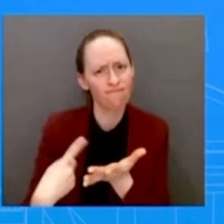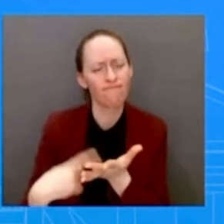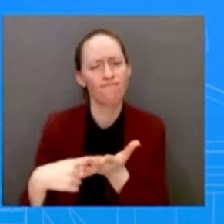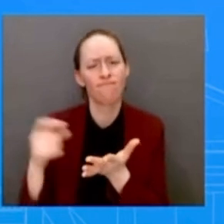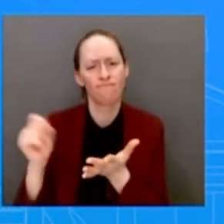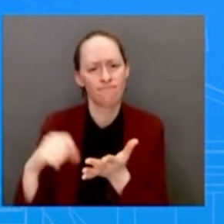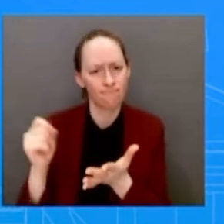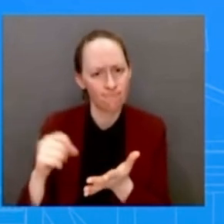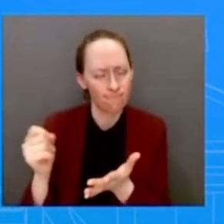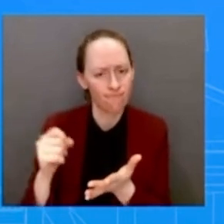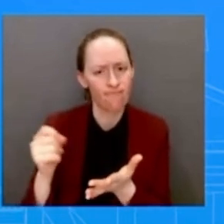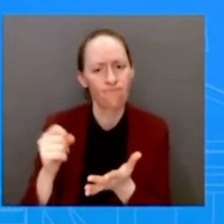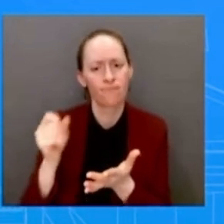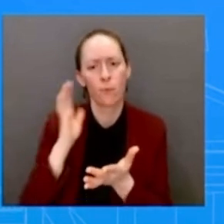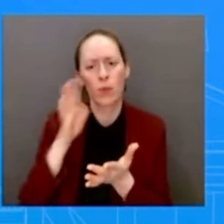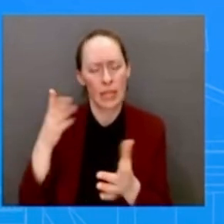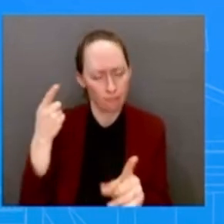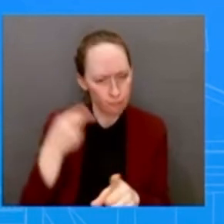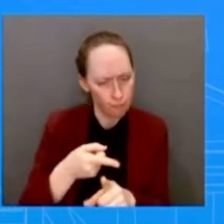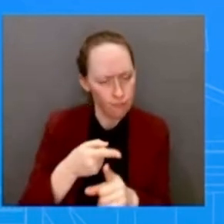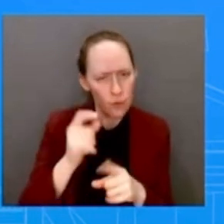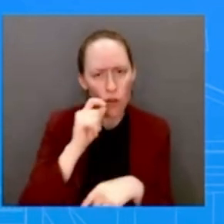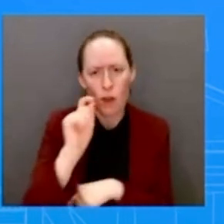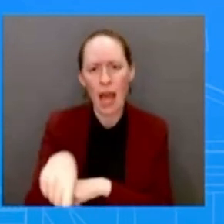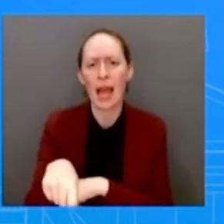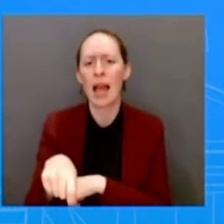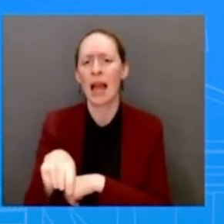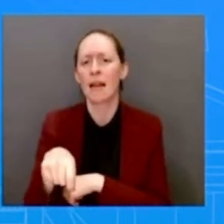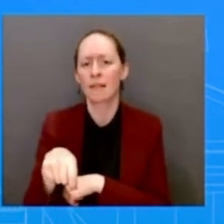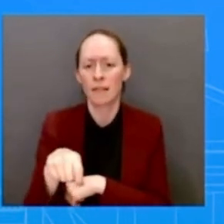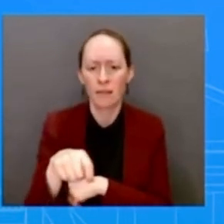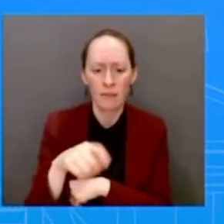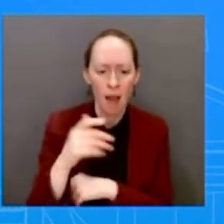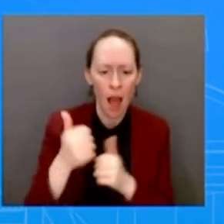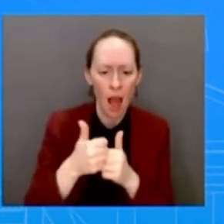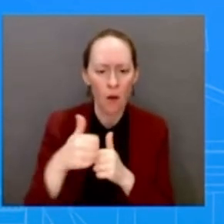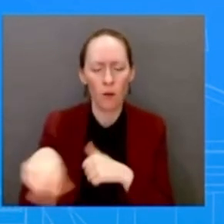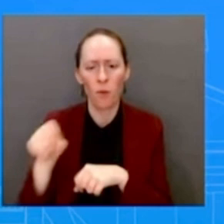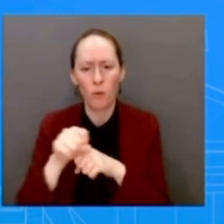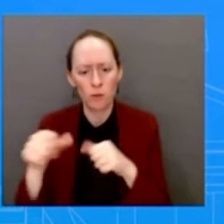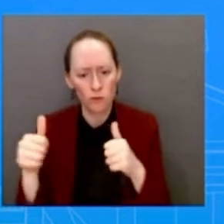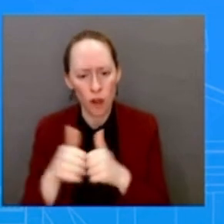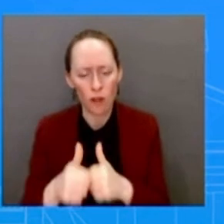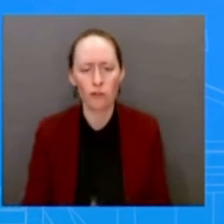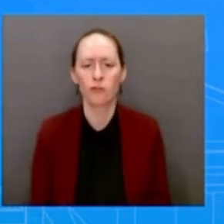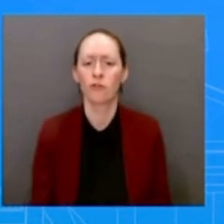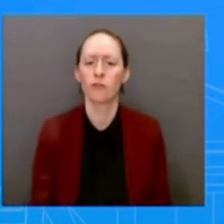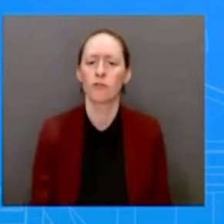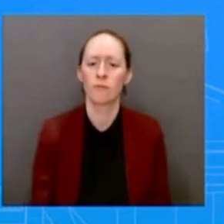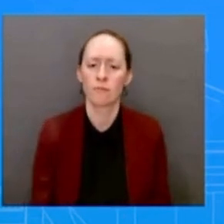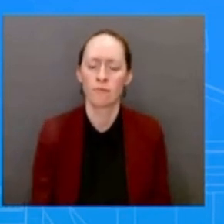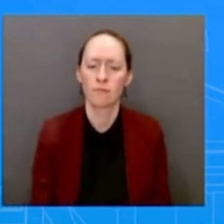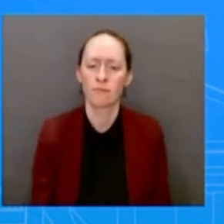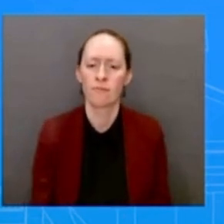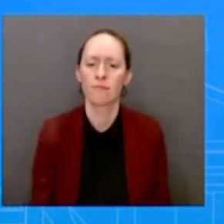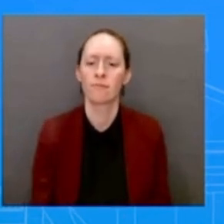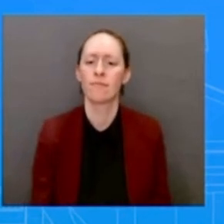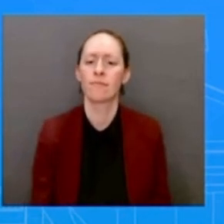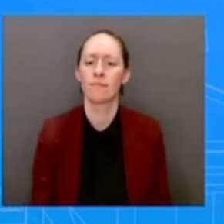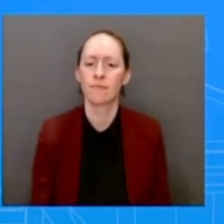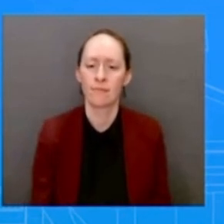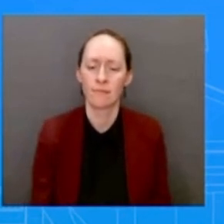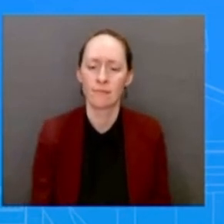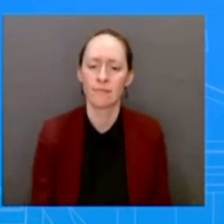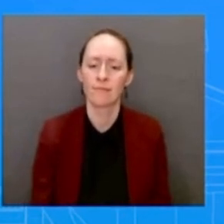Ukraine, that continued coordination and support for the Ukrainian people as they are bravely fighting for their democracy. And just on